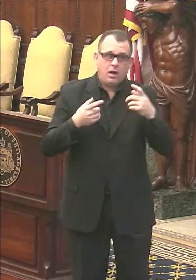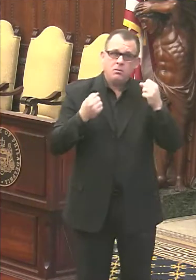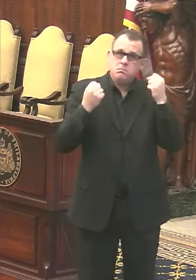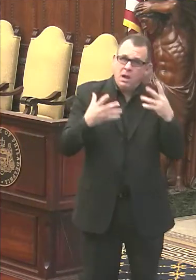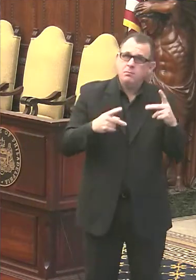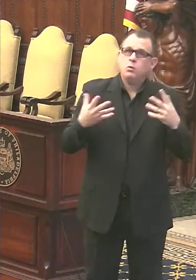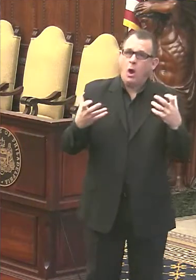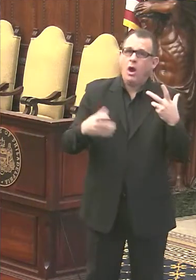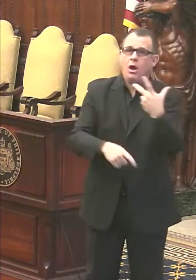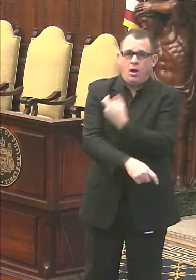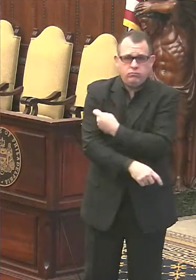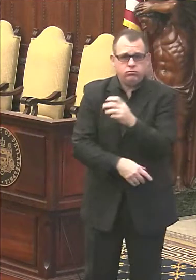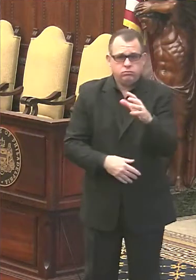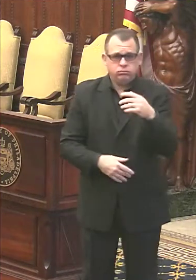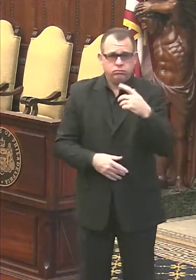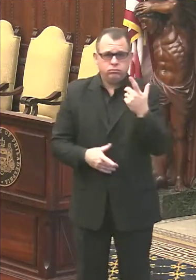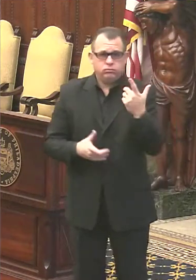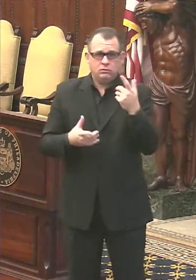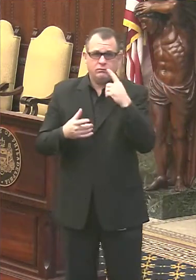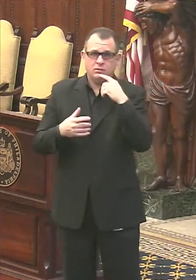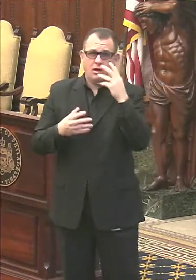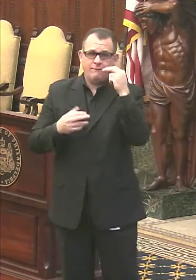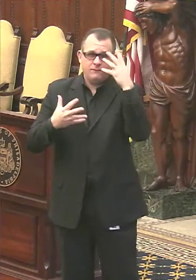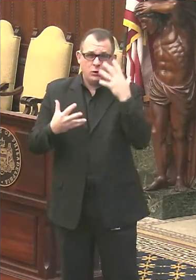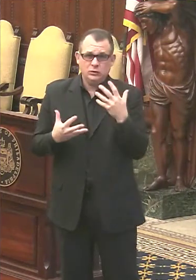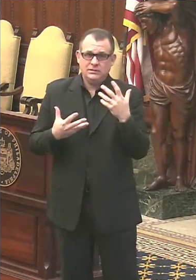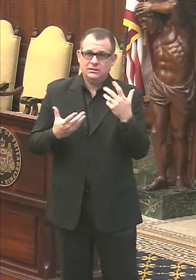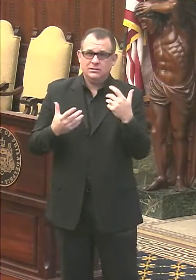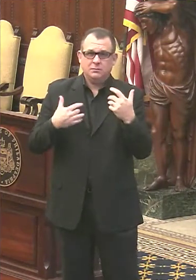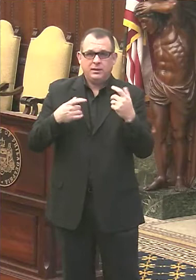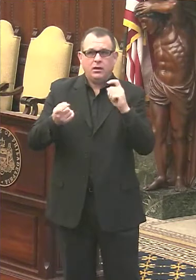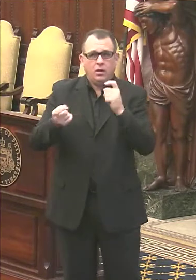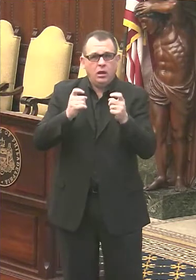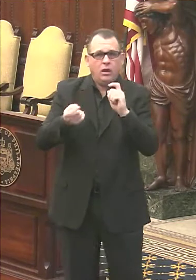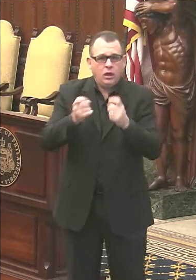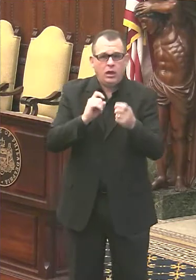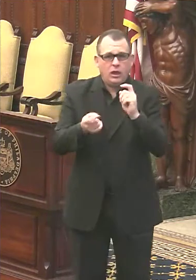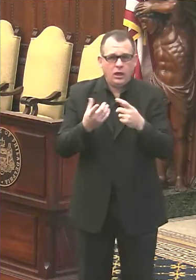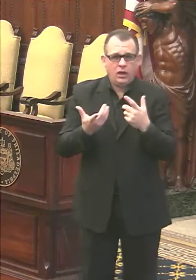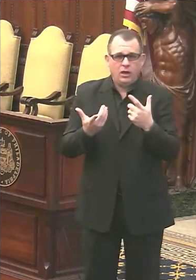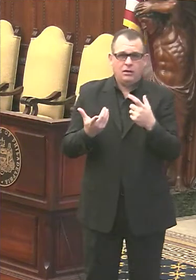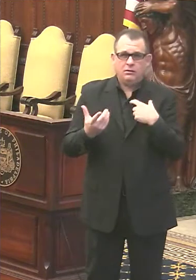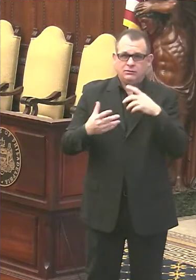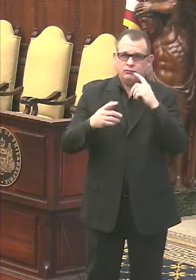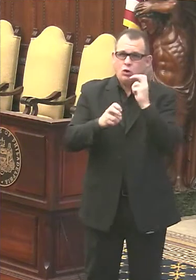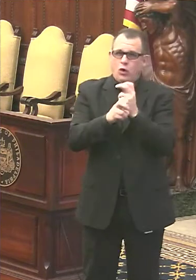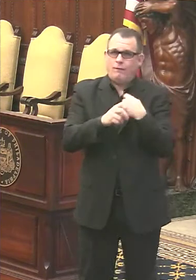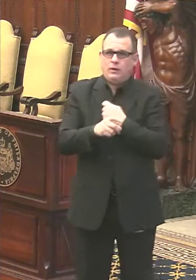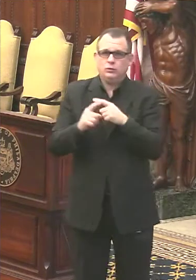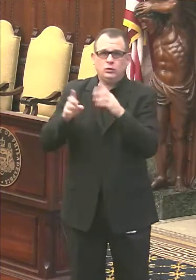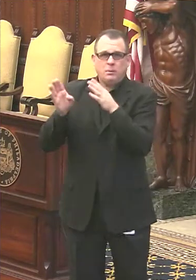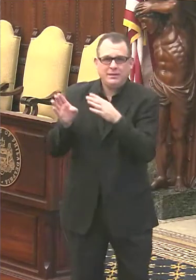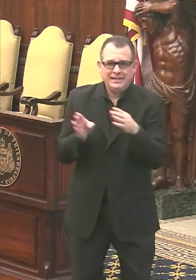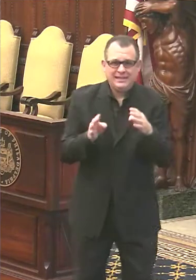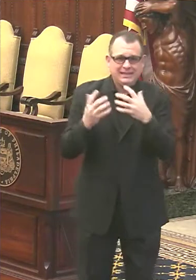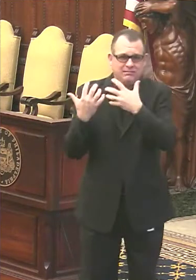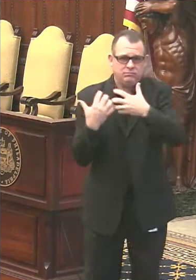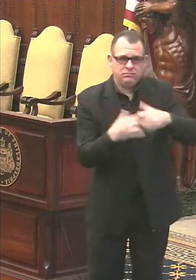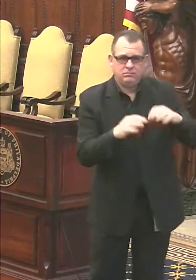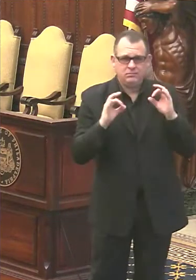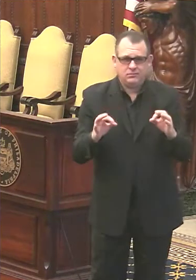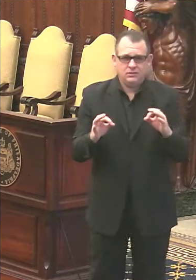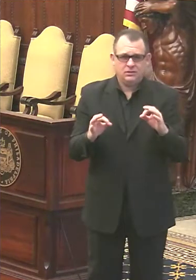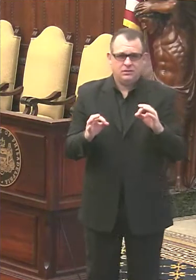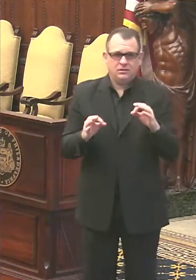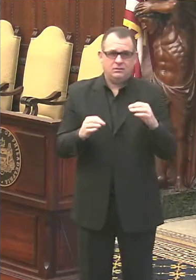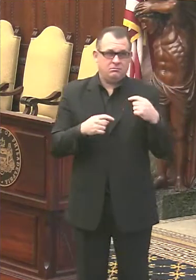our federal guidance, unfortunately, keeps changing, which makes it difficult for us to plan. Here's the progress so far. We have been vaccinating in